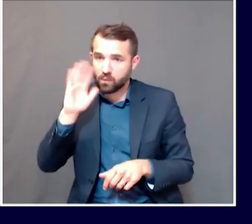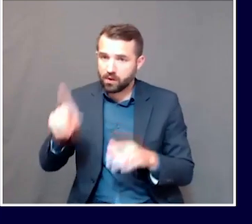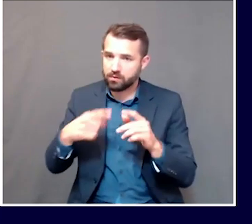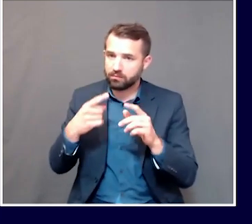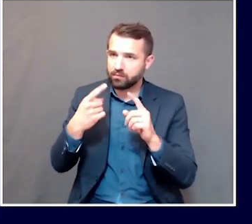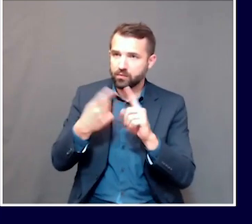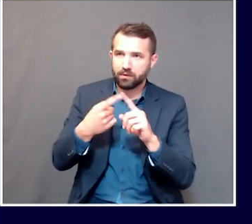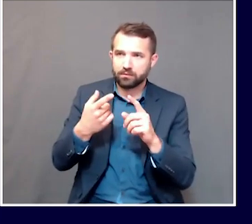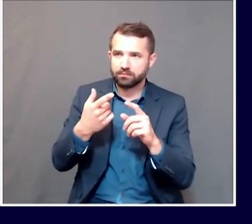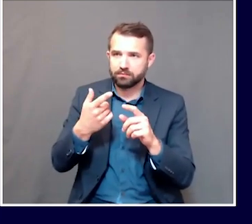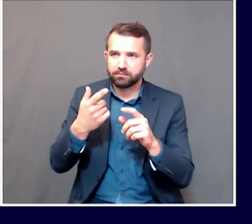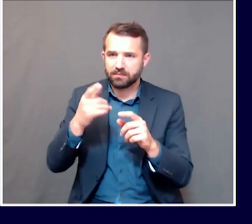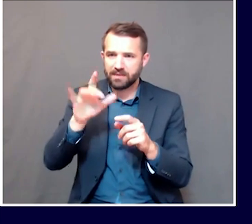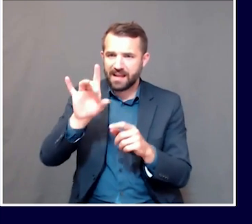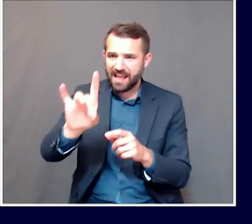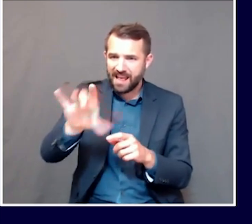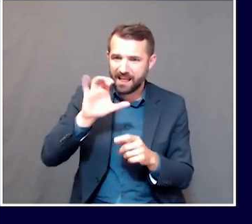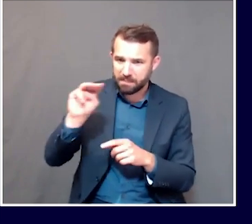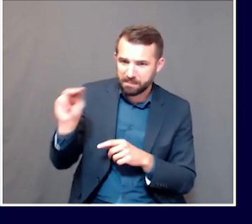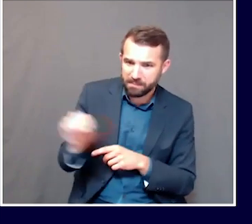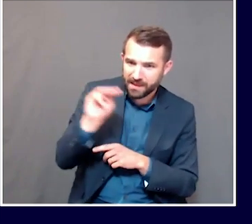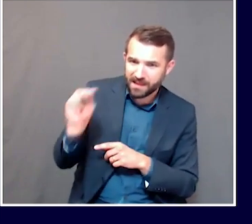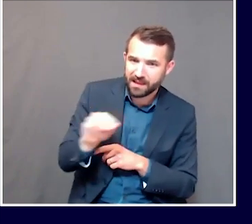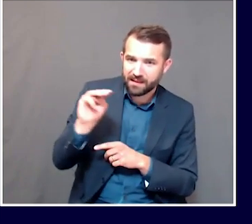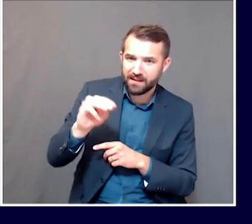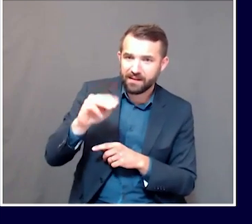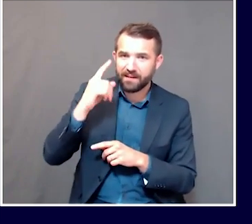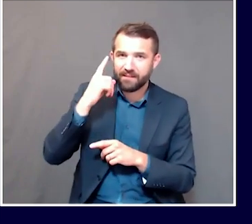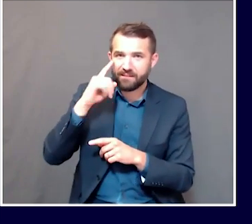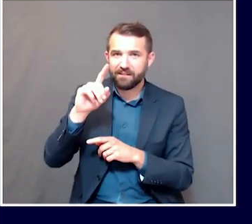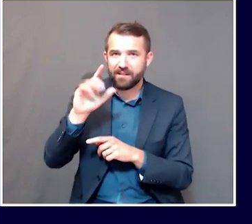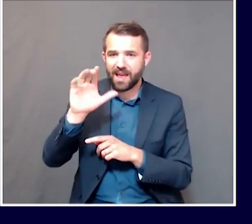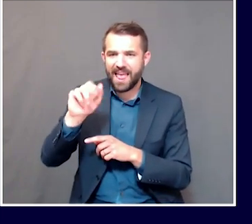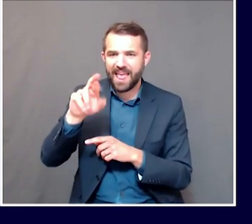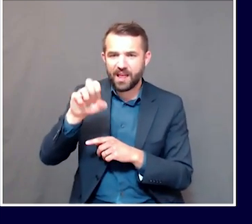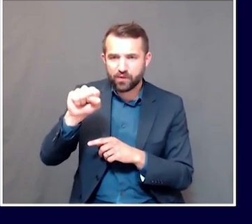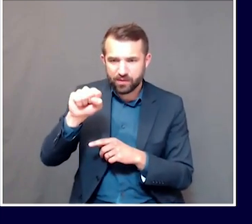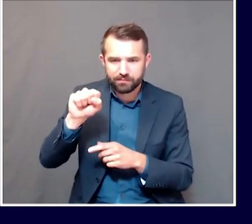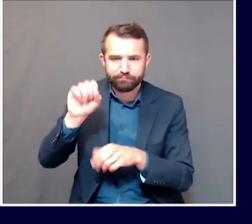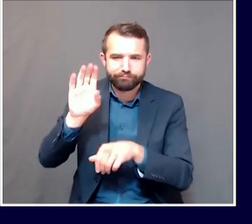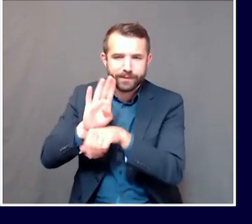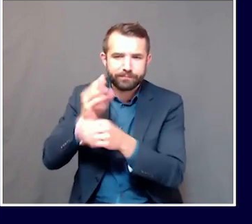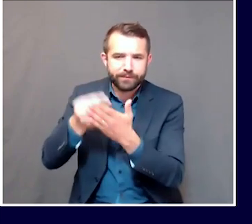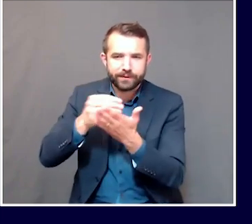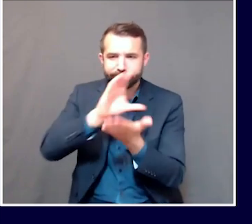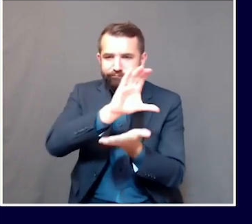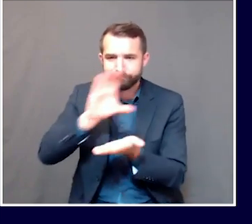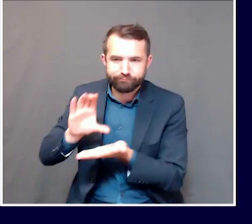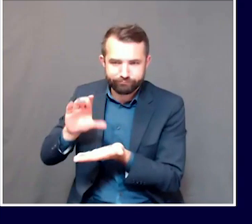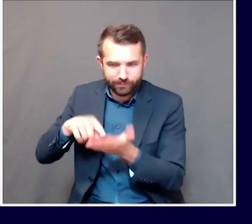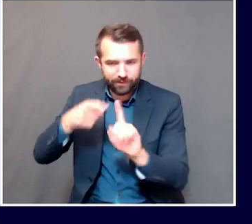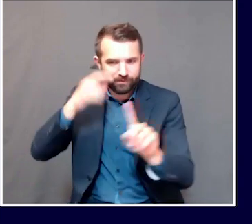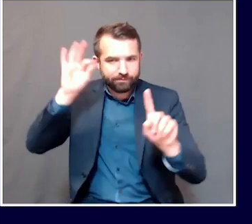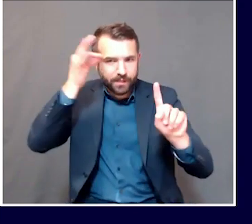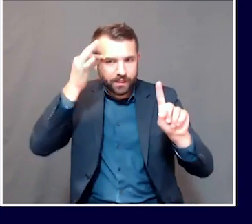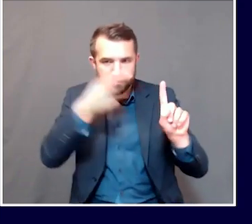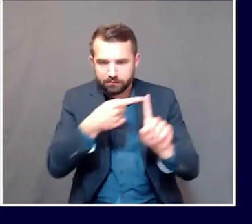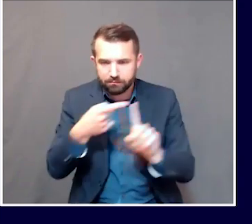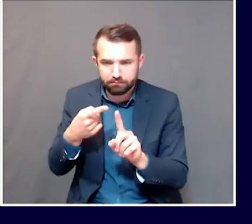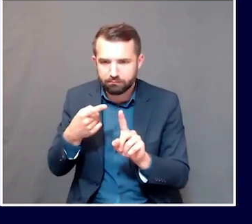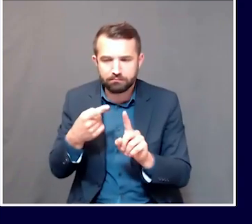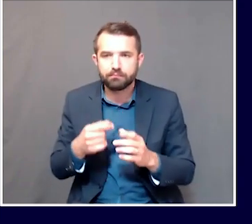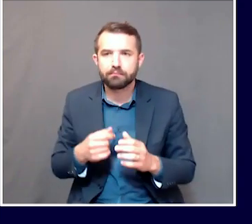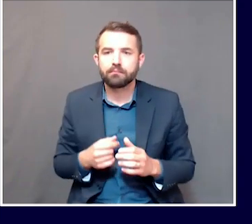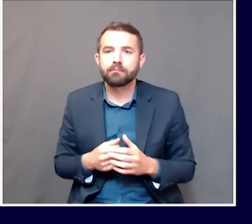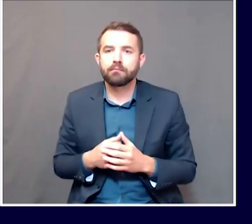much? 800 million. million, okay. Okay. And I guess what I'm wondering is, A, can the state